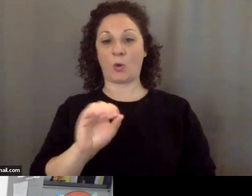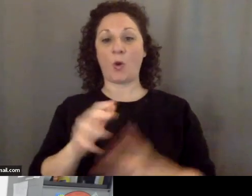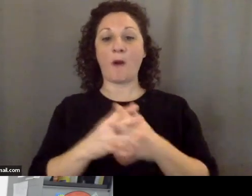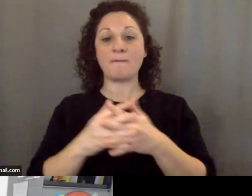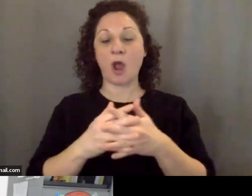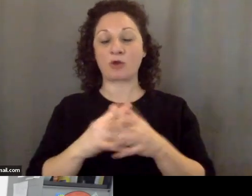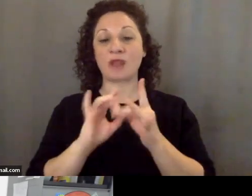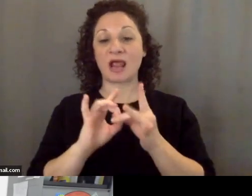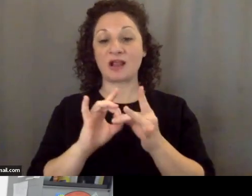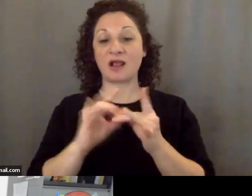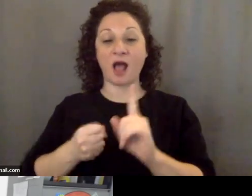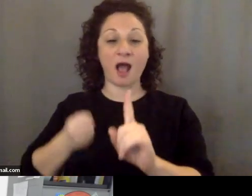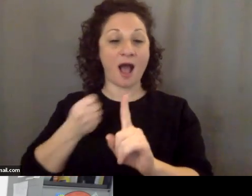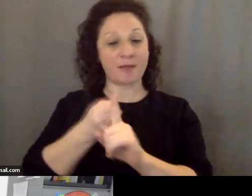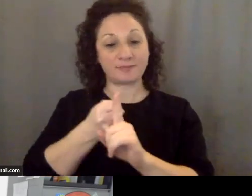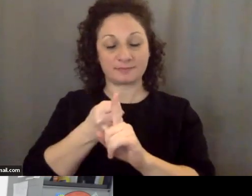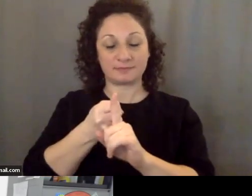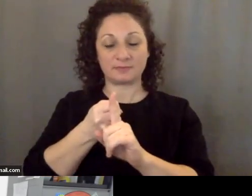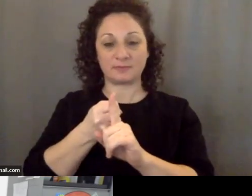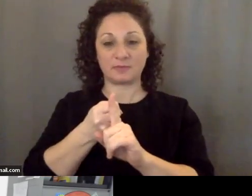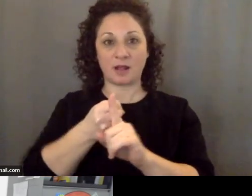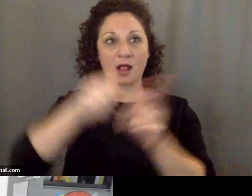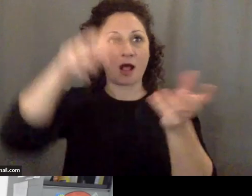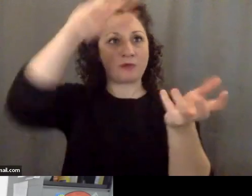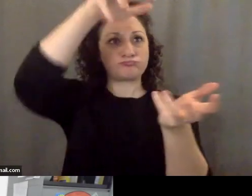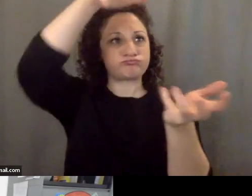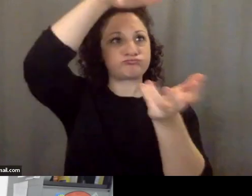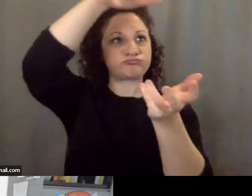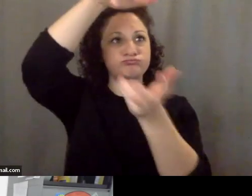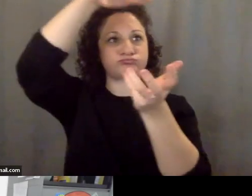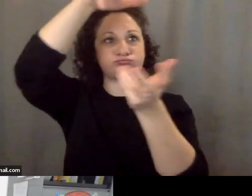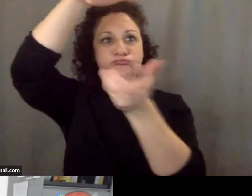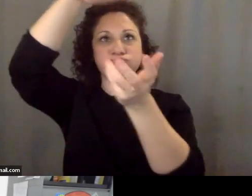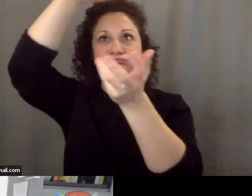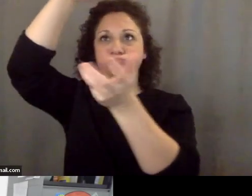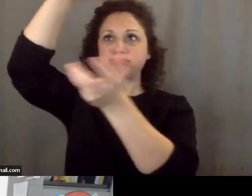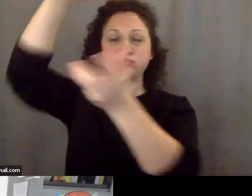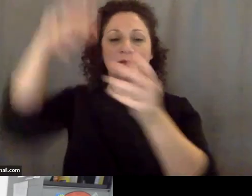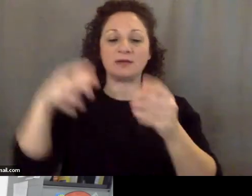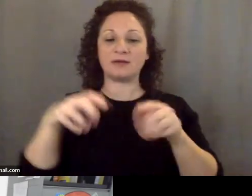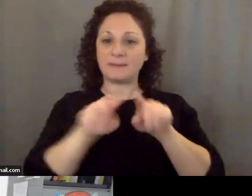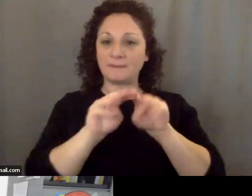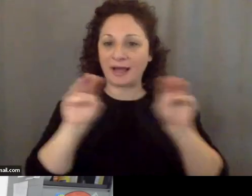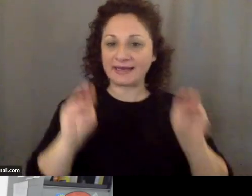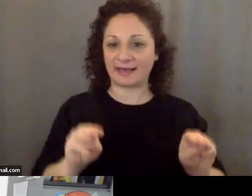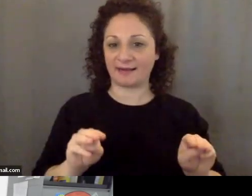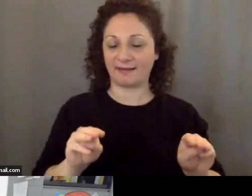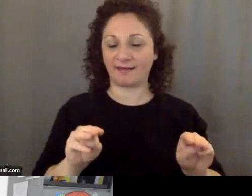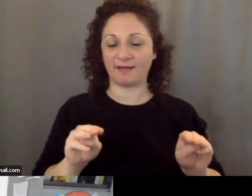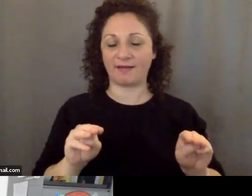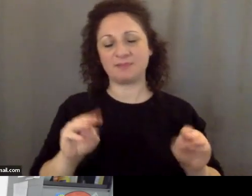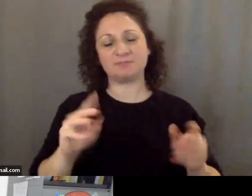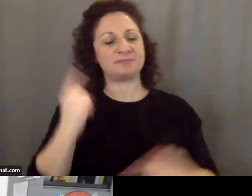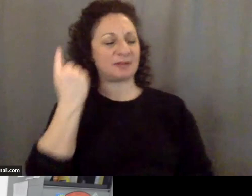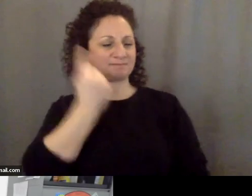all of a sudden a huge balloon appears over the skies of Montana. And I can't help